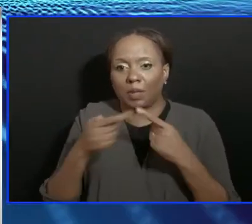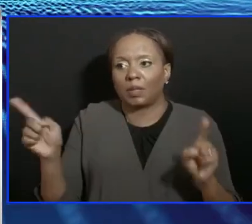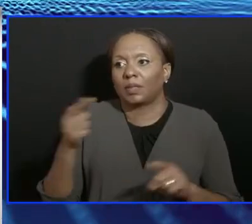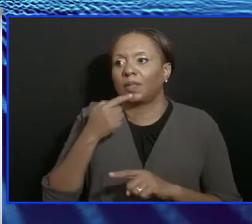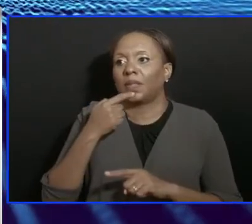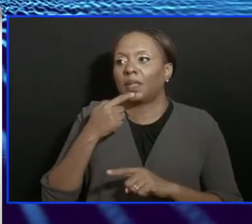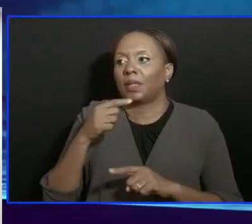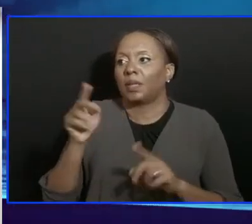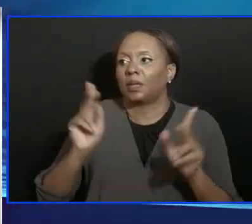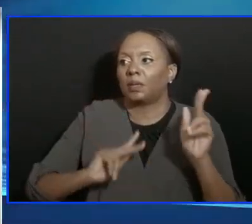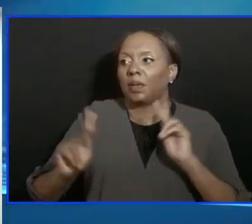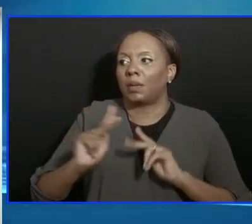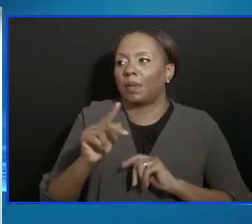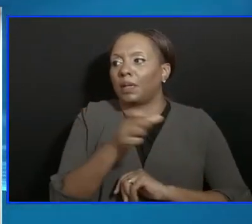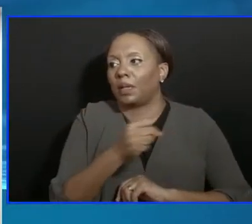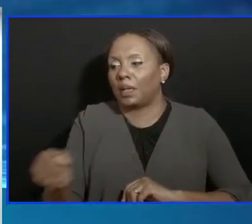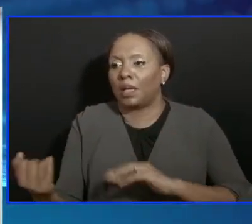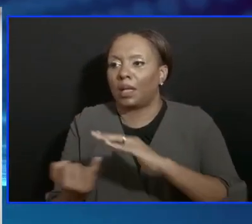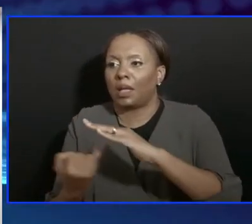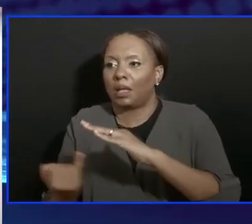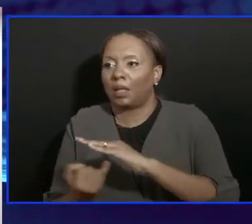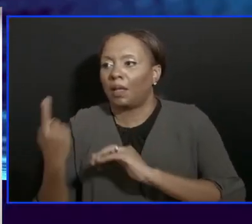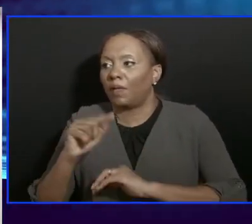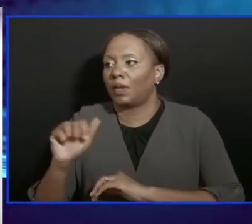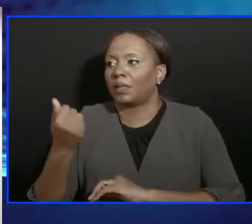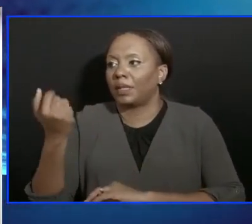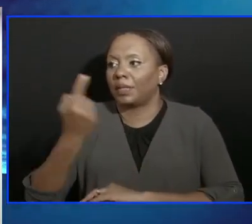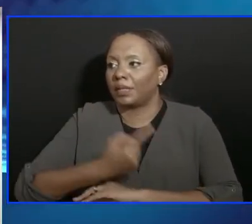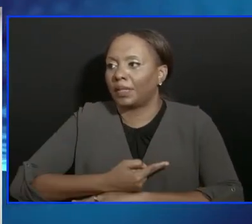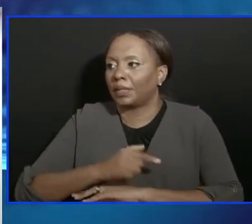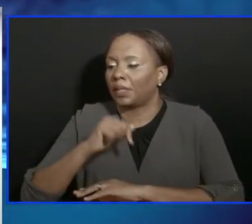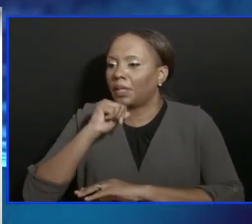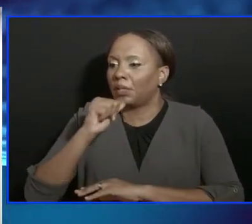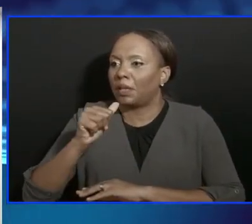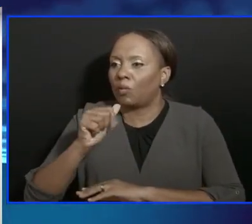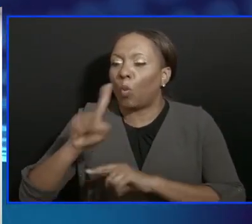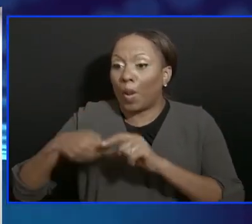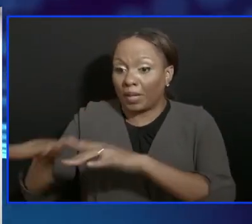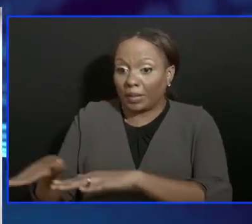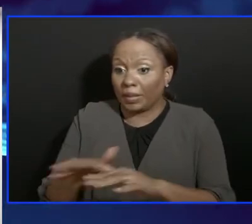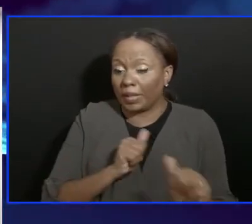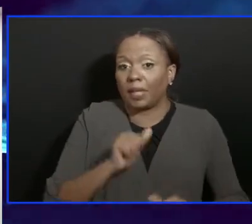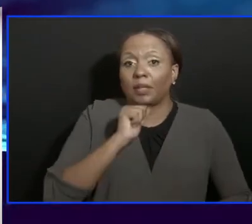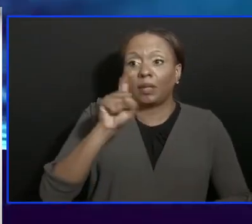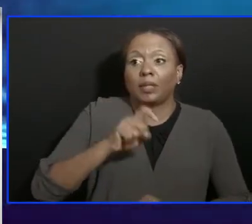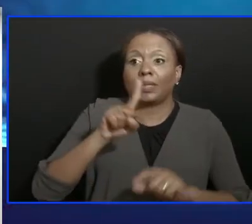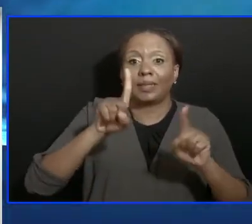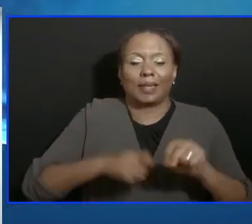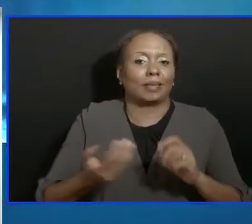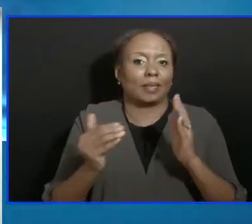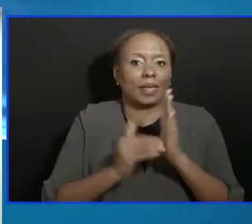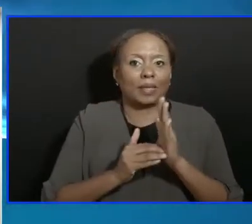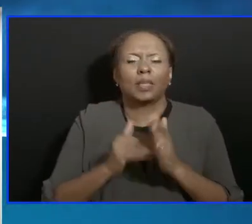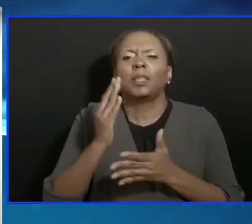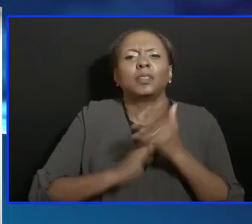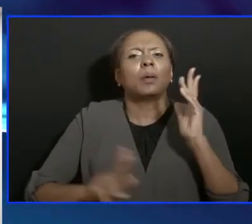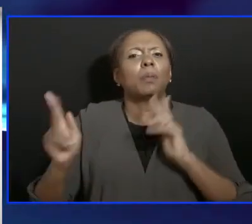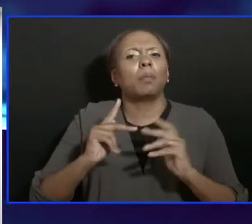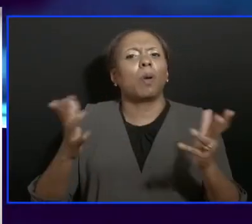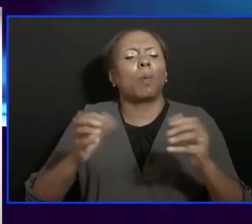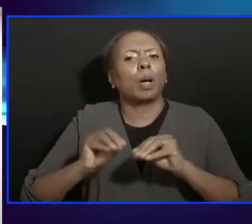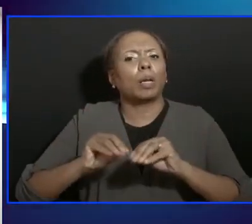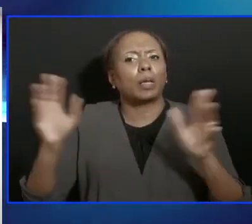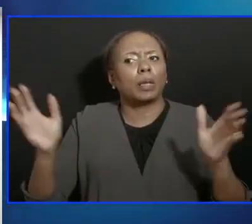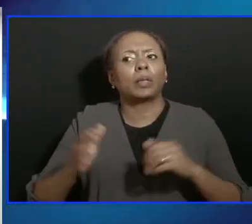facing isolation for more than 10 days do not need to get a test after being discharged from isolation. Some people have been asking for clarity on this because they